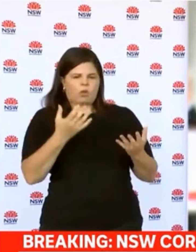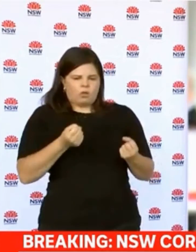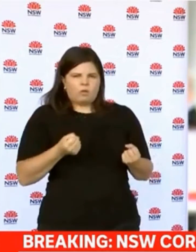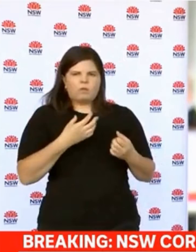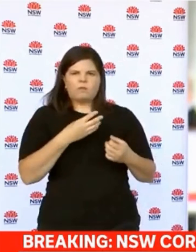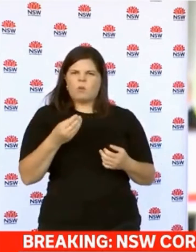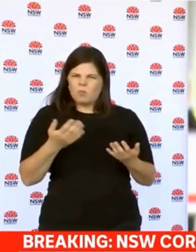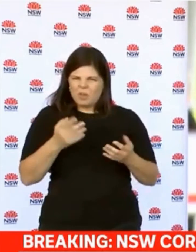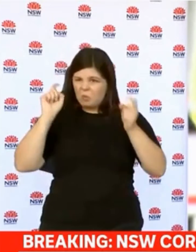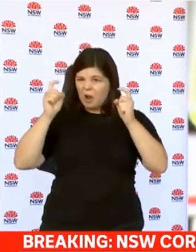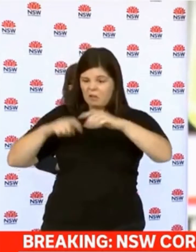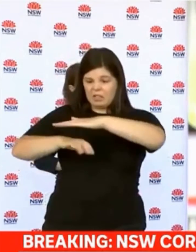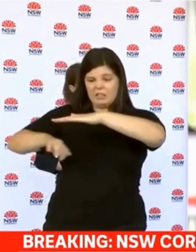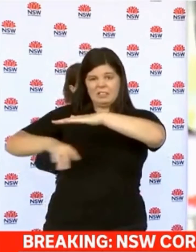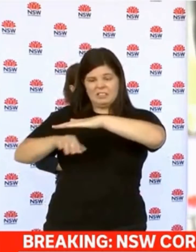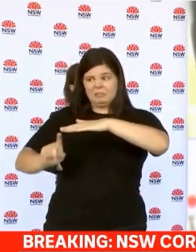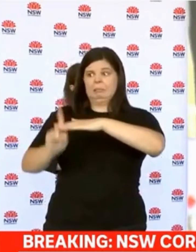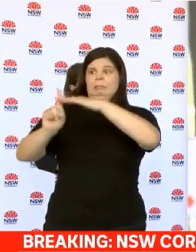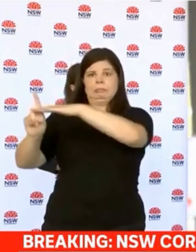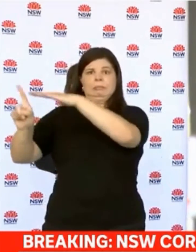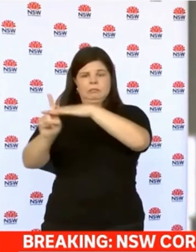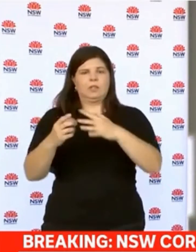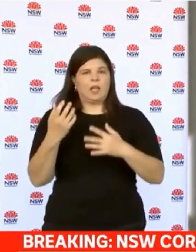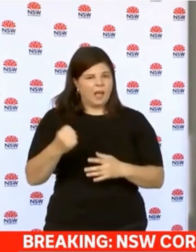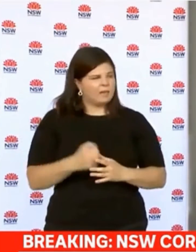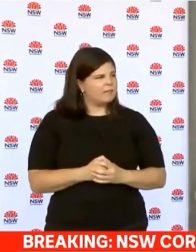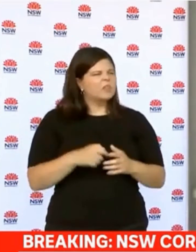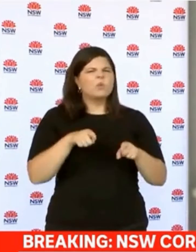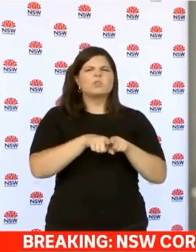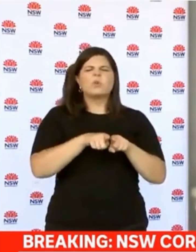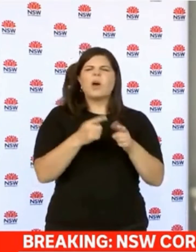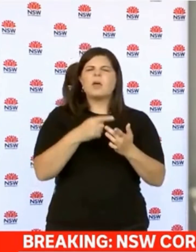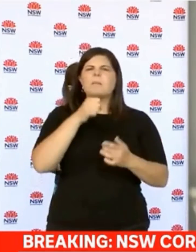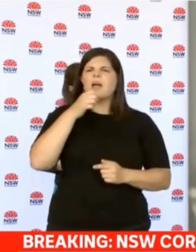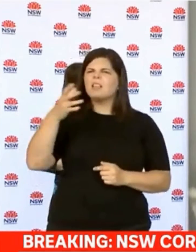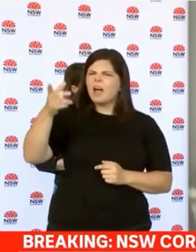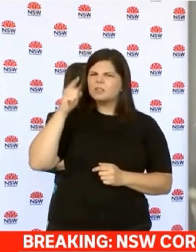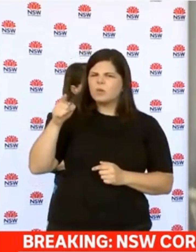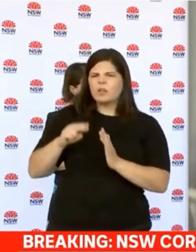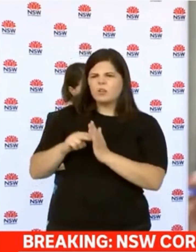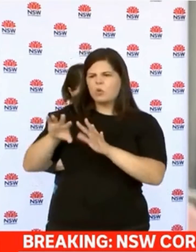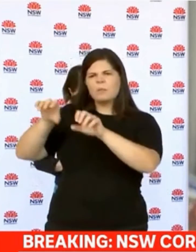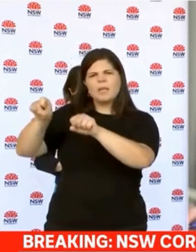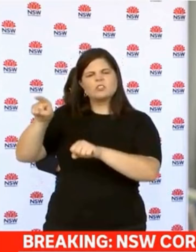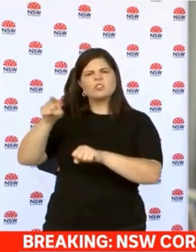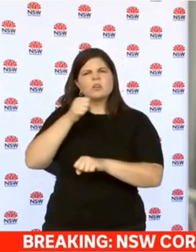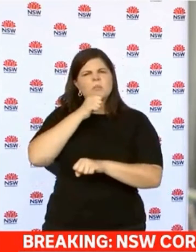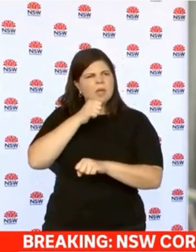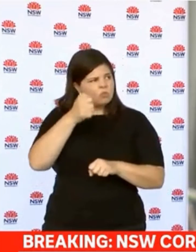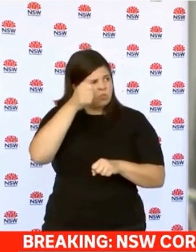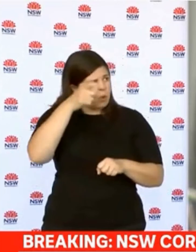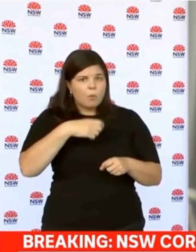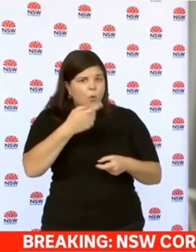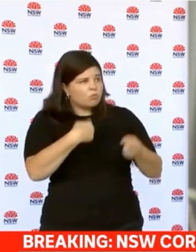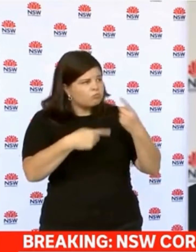from last week and can I also get an update on whether you've been able to trace the source of the infection from the gentleman in the northern beaches that tested